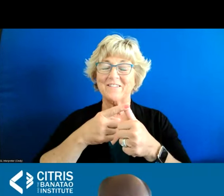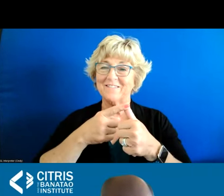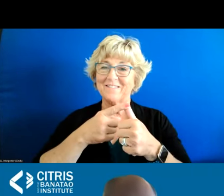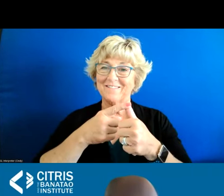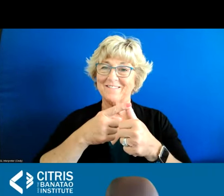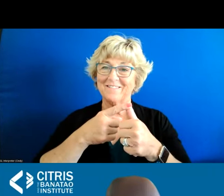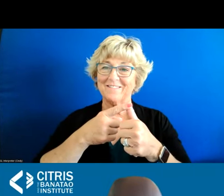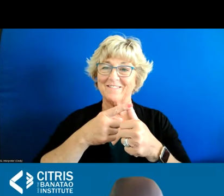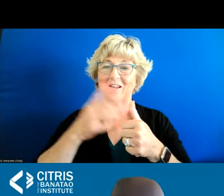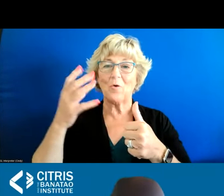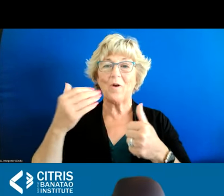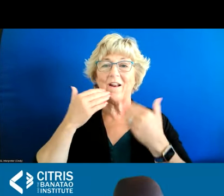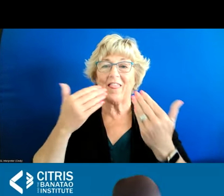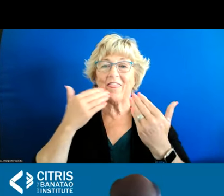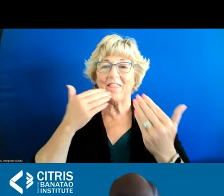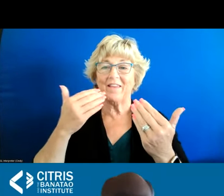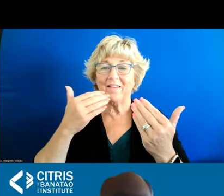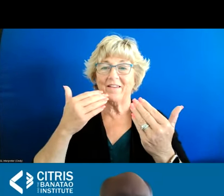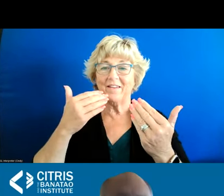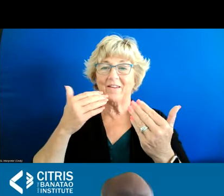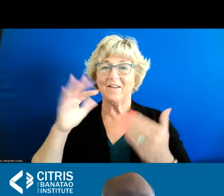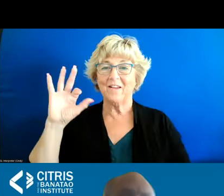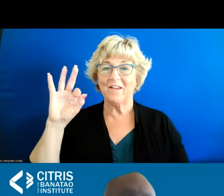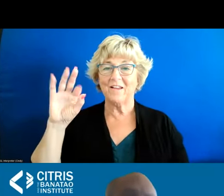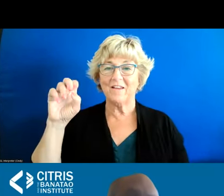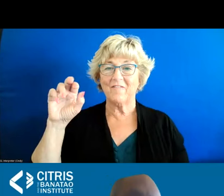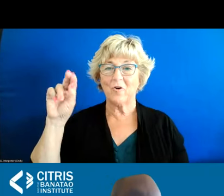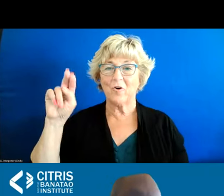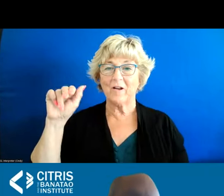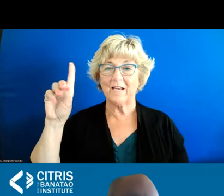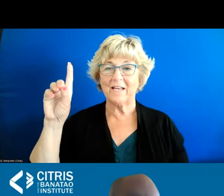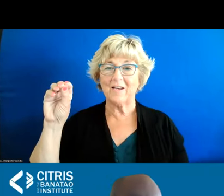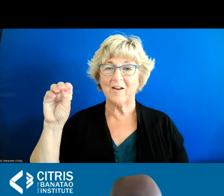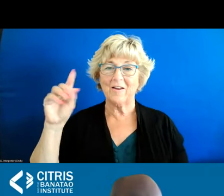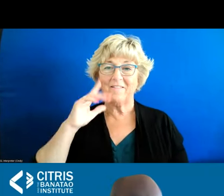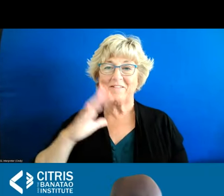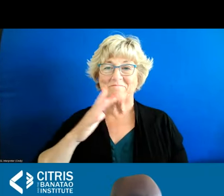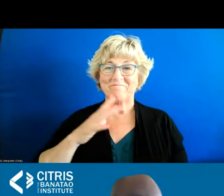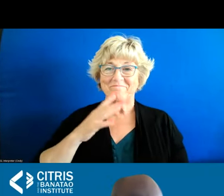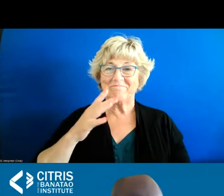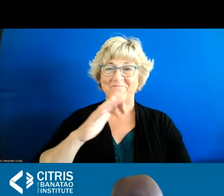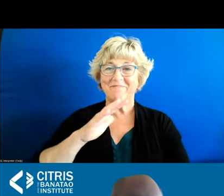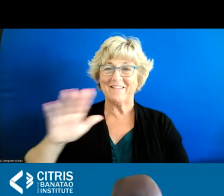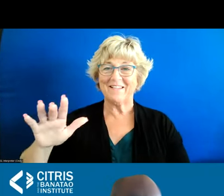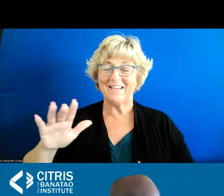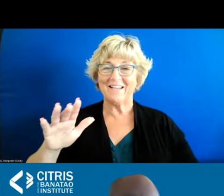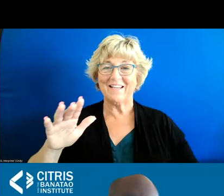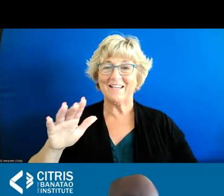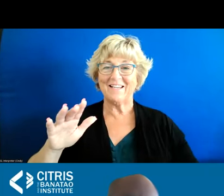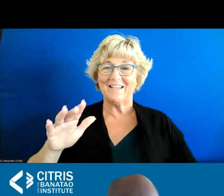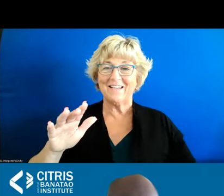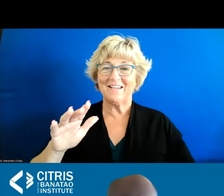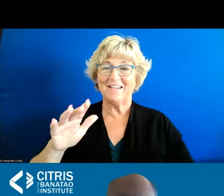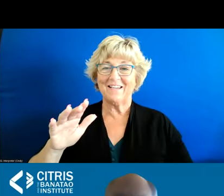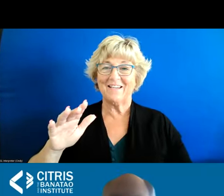not only thank uh again fernando for such an eloquent uh kickoff to this area and again framing it as we've